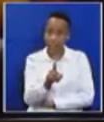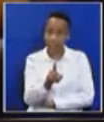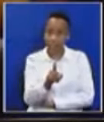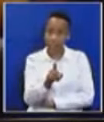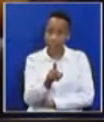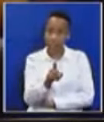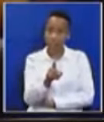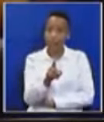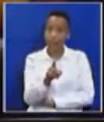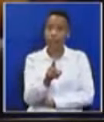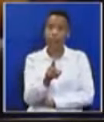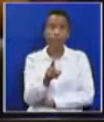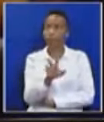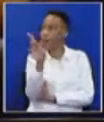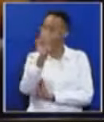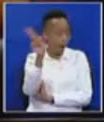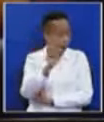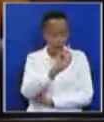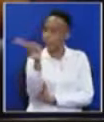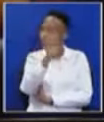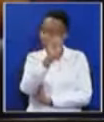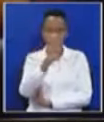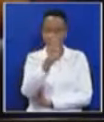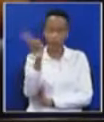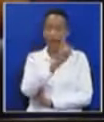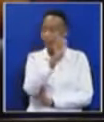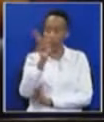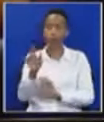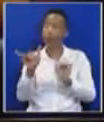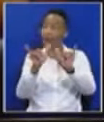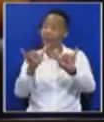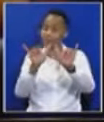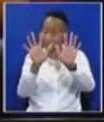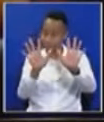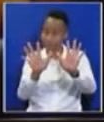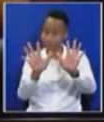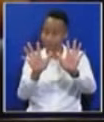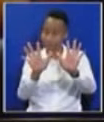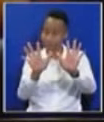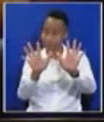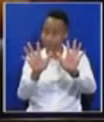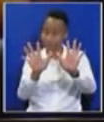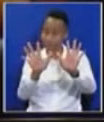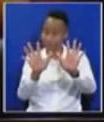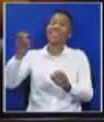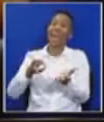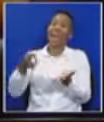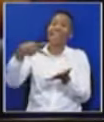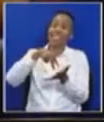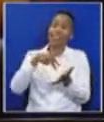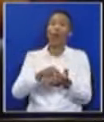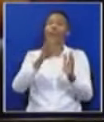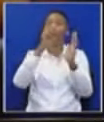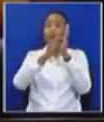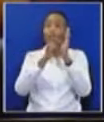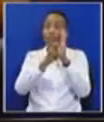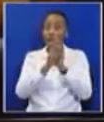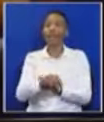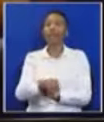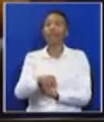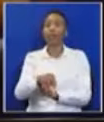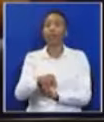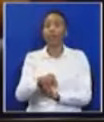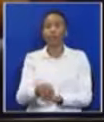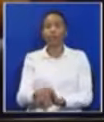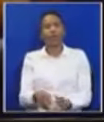required for taking decisions. Uh-uh, wait. That is not rule 45. We are rising on a rule of a point of wrong, member. You quote the